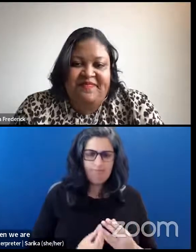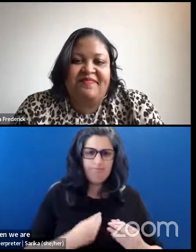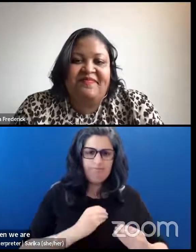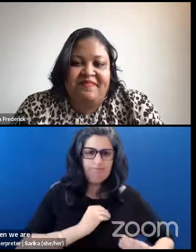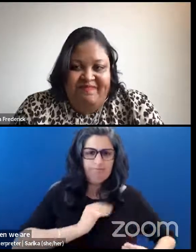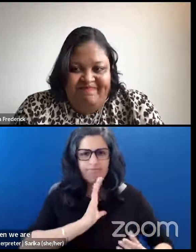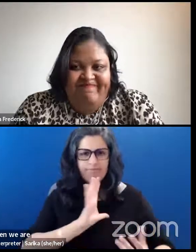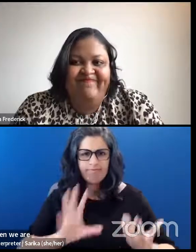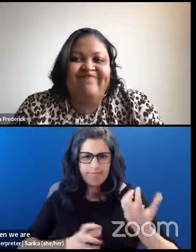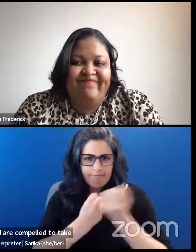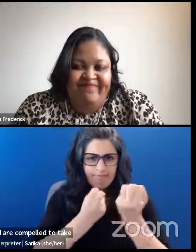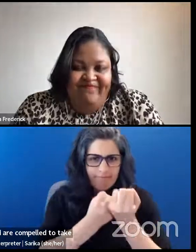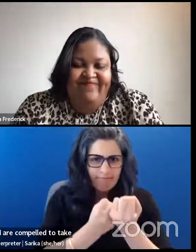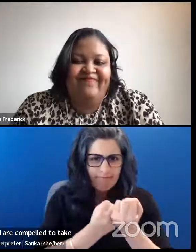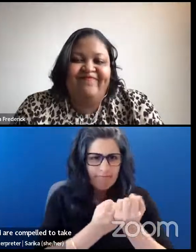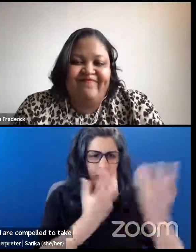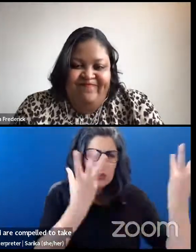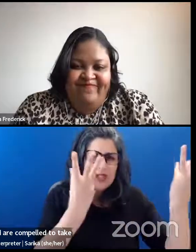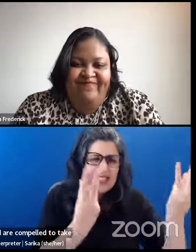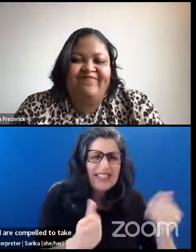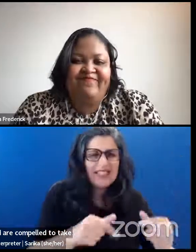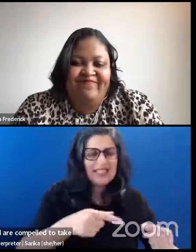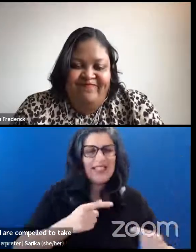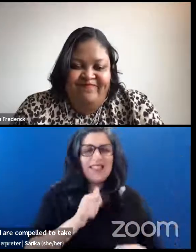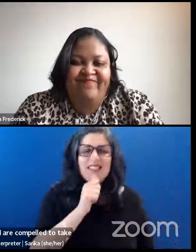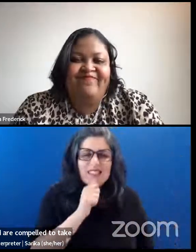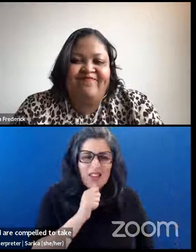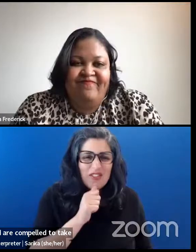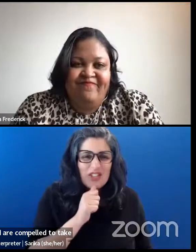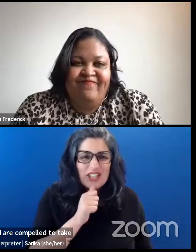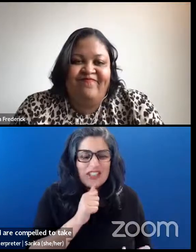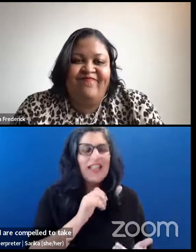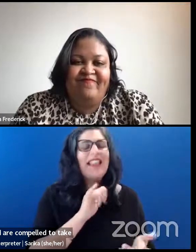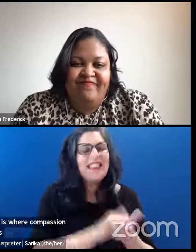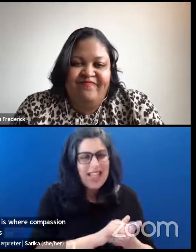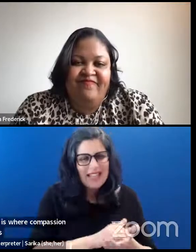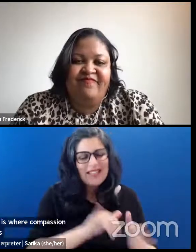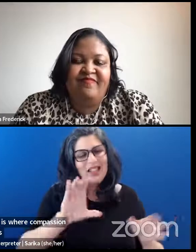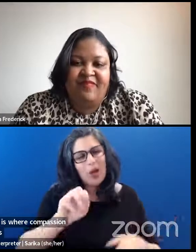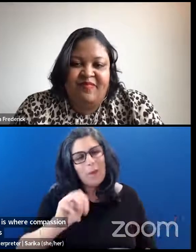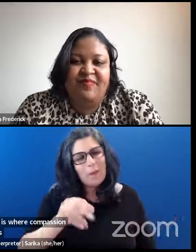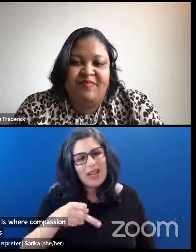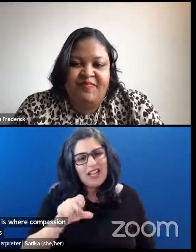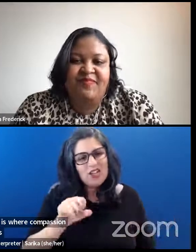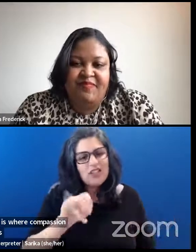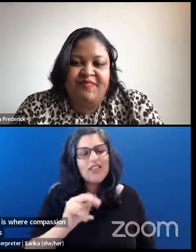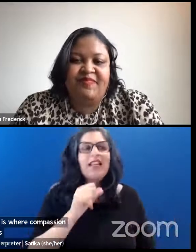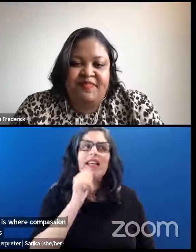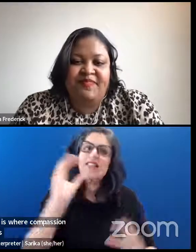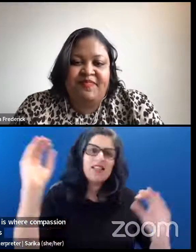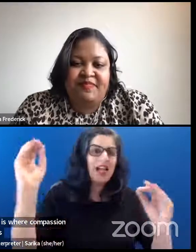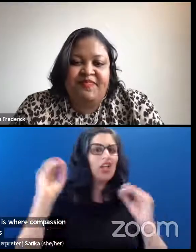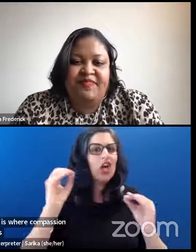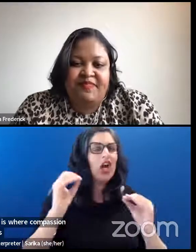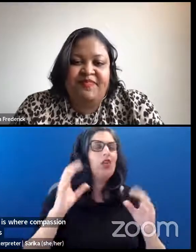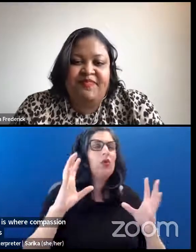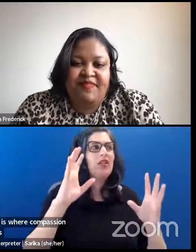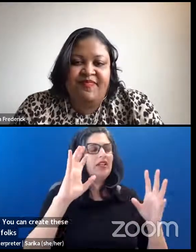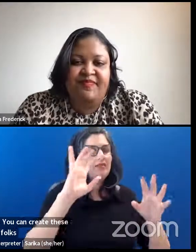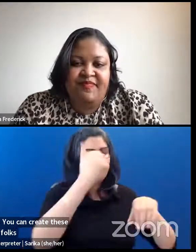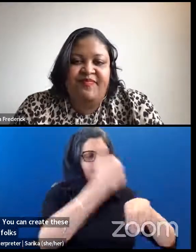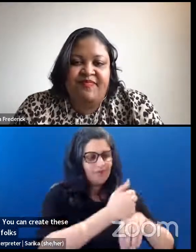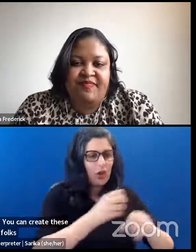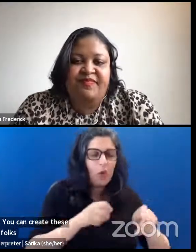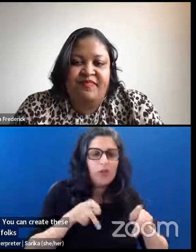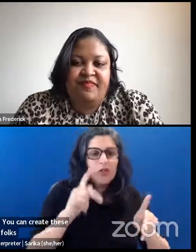where compassion emerges. And, and it's not something that can be taught, you know, you can create these opportunities for folks to show up and have an opportunity